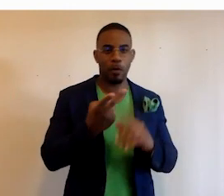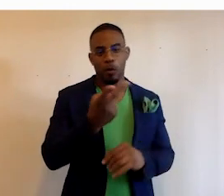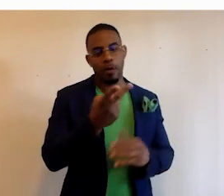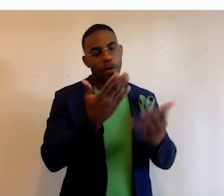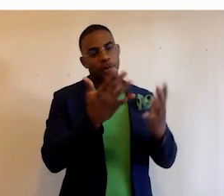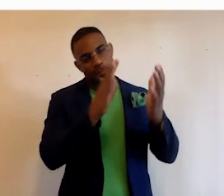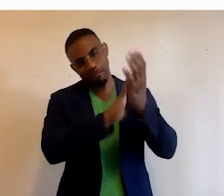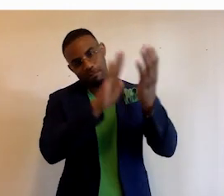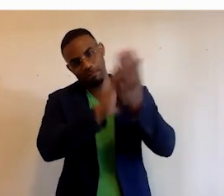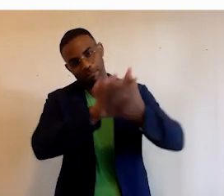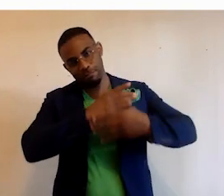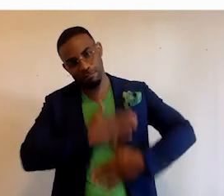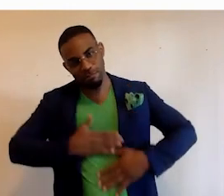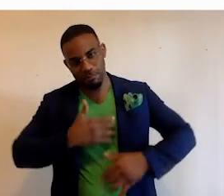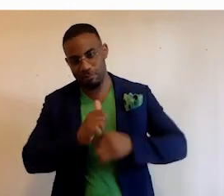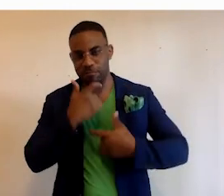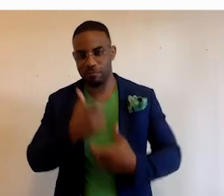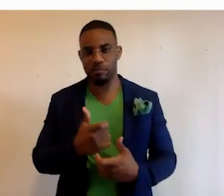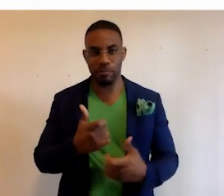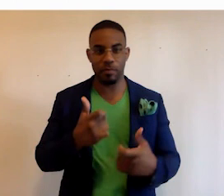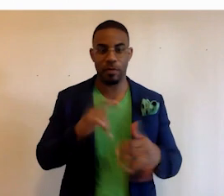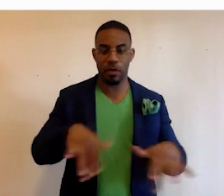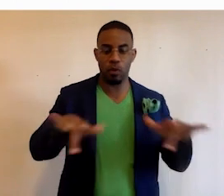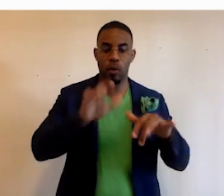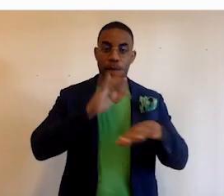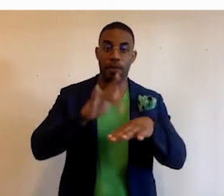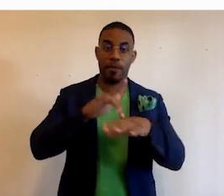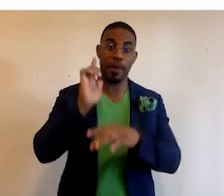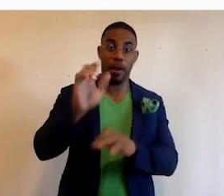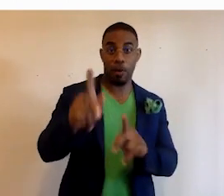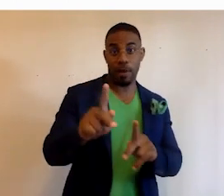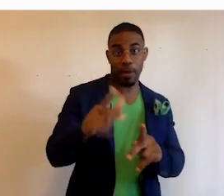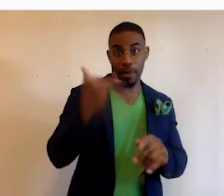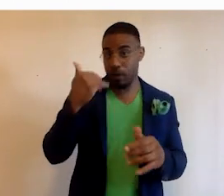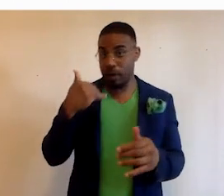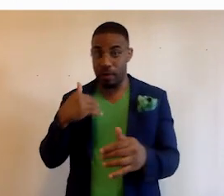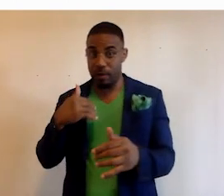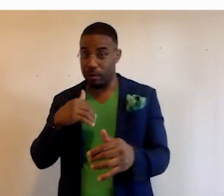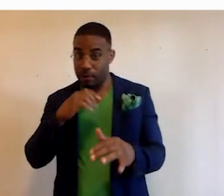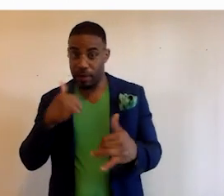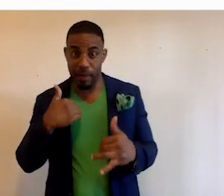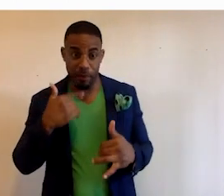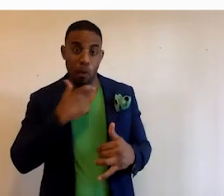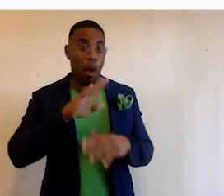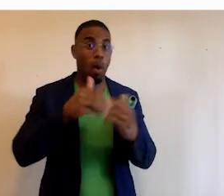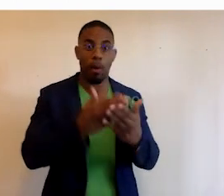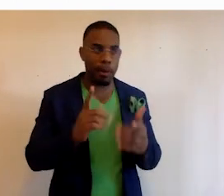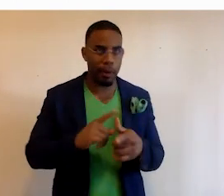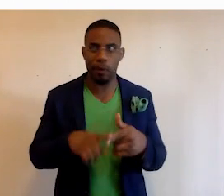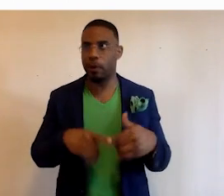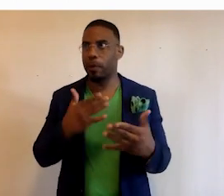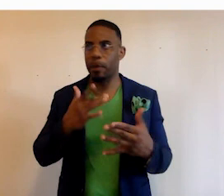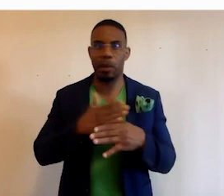again, appreciate y'all. Appreciate everyone that's watching. And then this recording will be available later. So if you haven't, you know, didn't get to watch the whole thing or